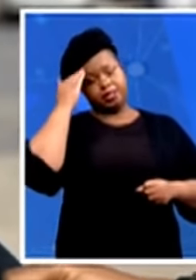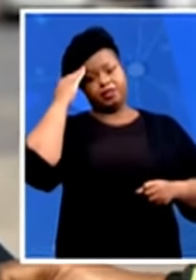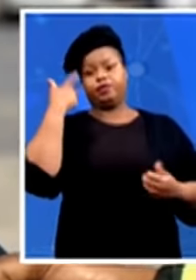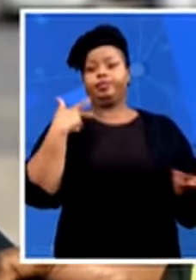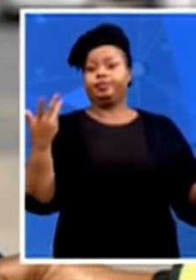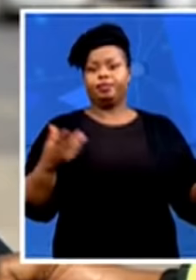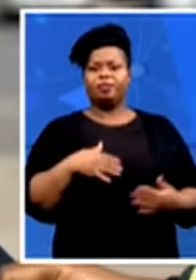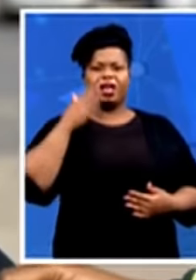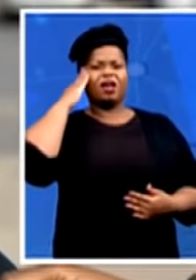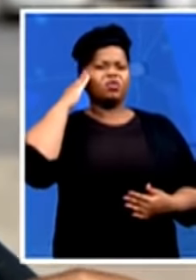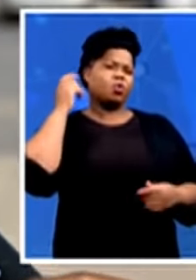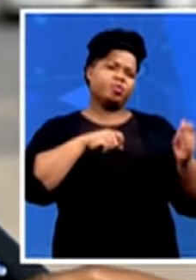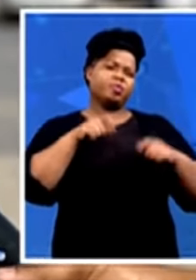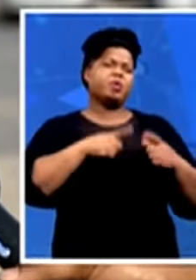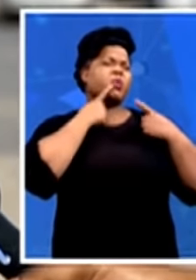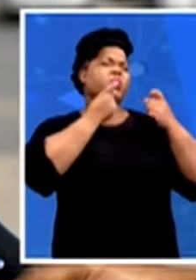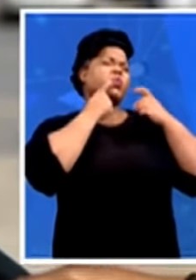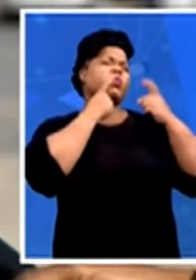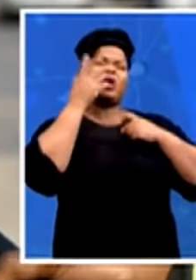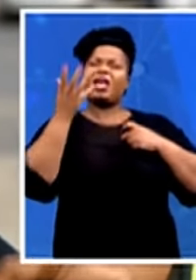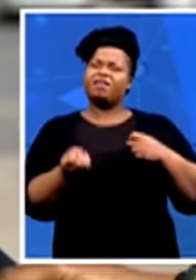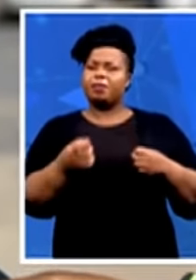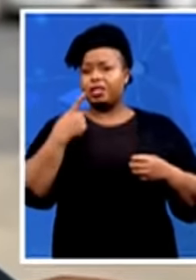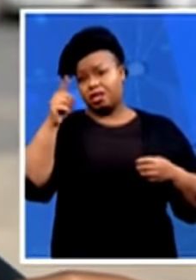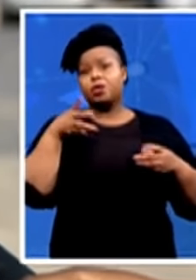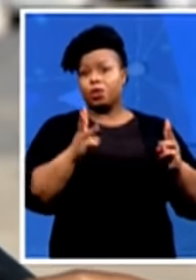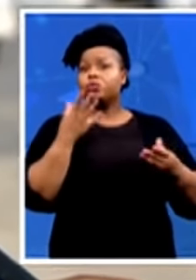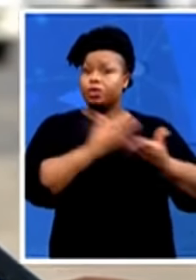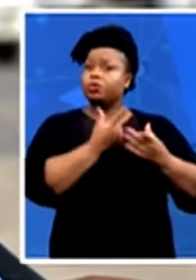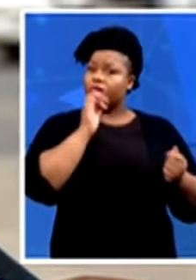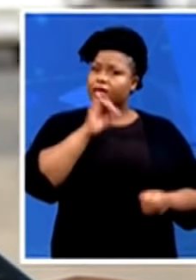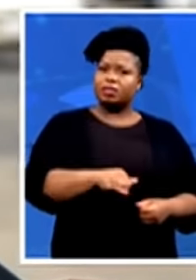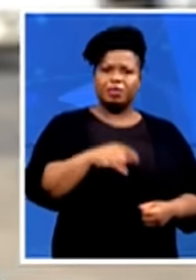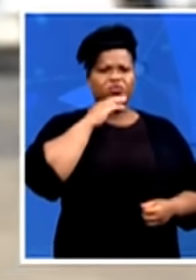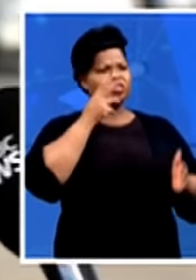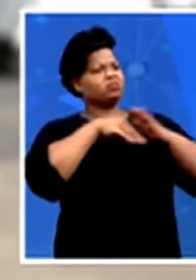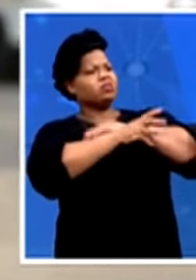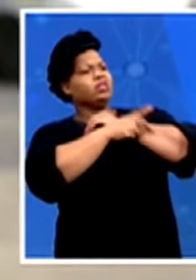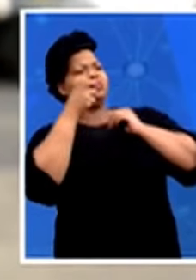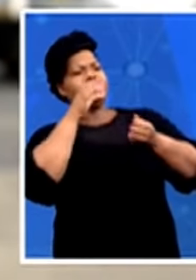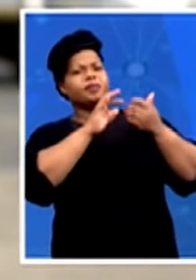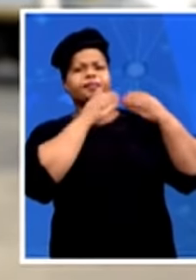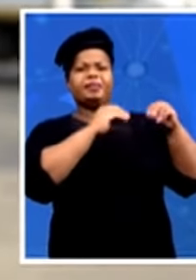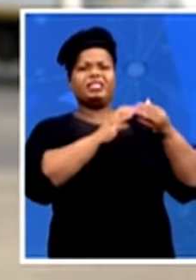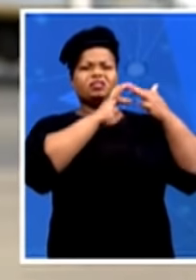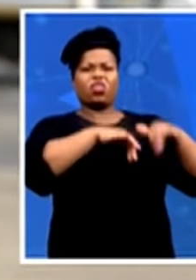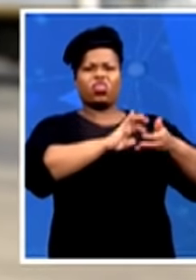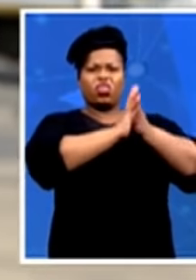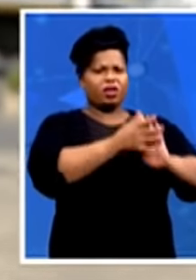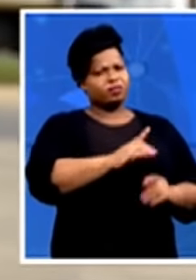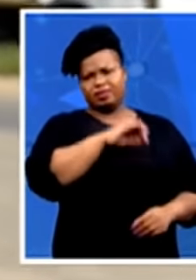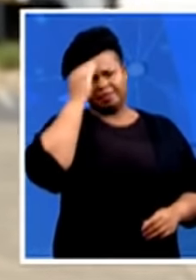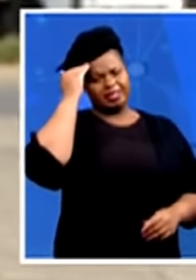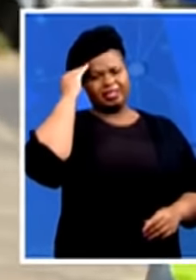fine. But there's right ways to do that. But not loot people's business. It doesn't make sense. Thanks so much, Bralaki.